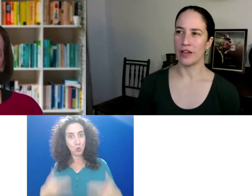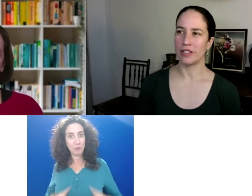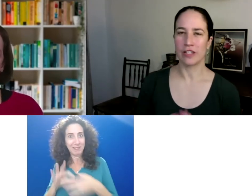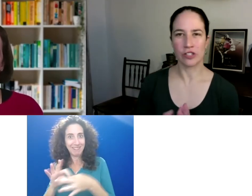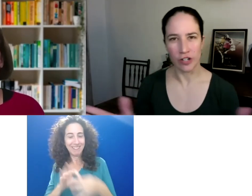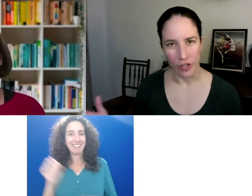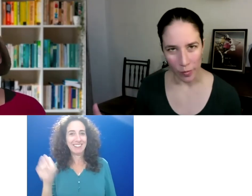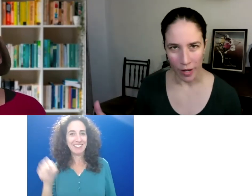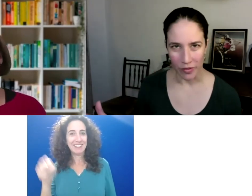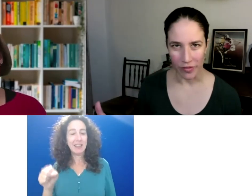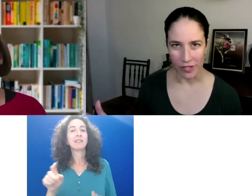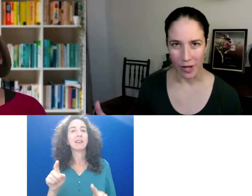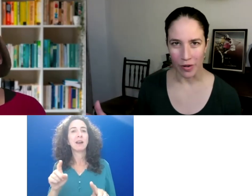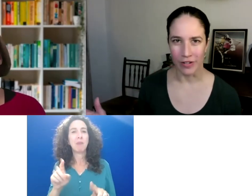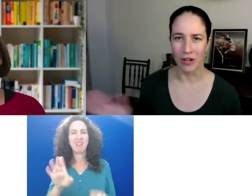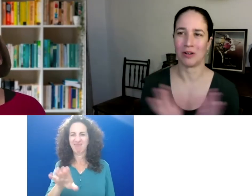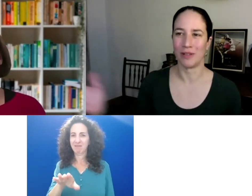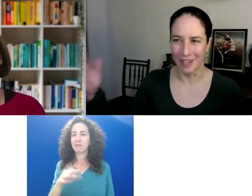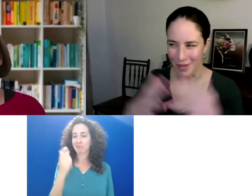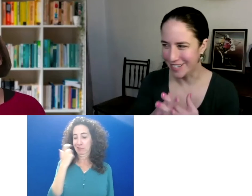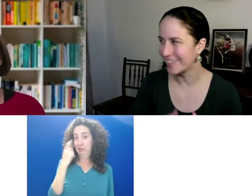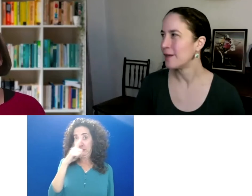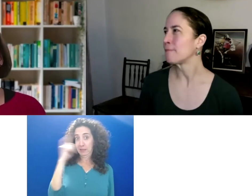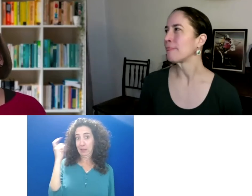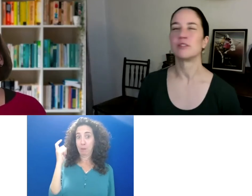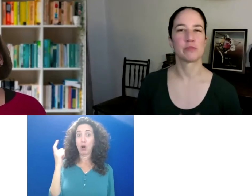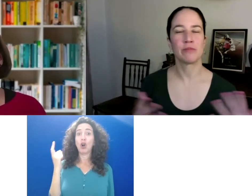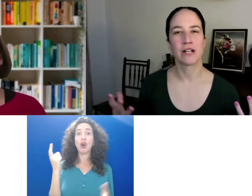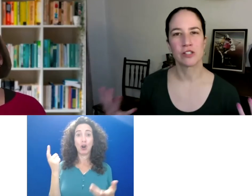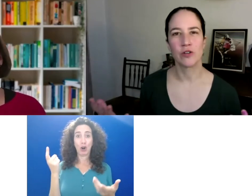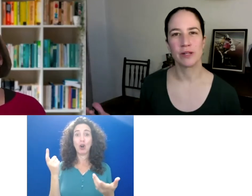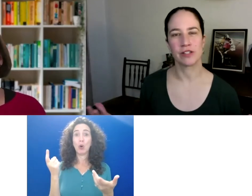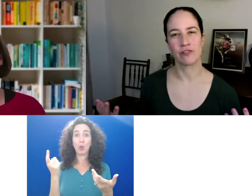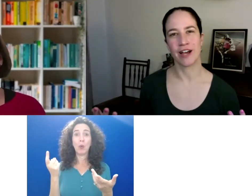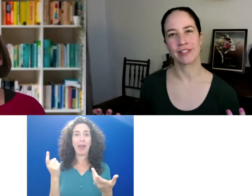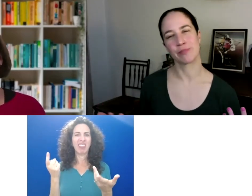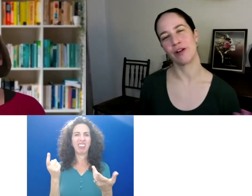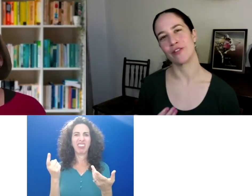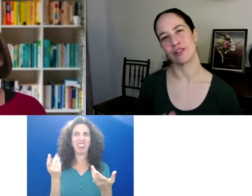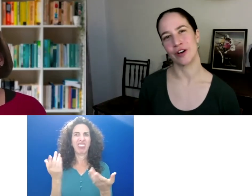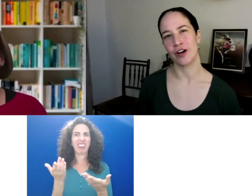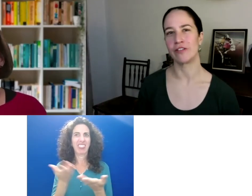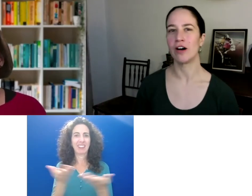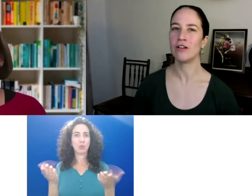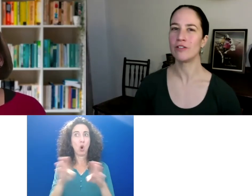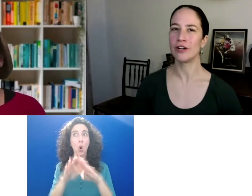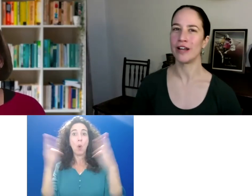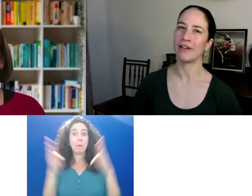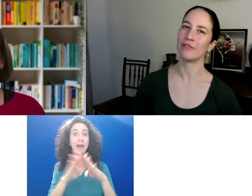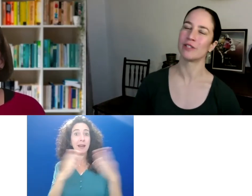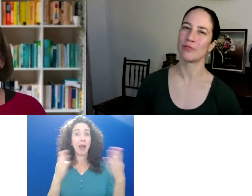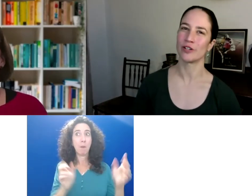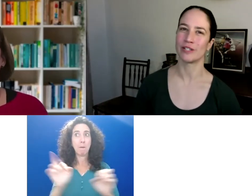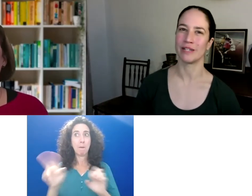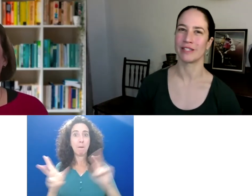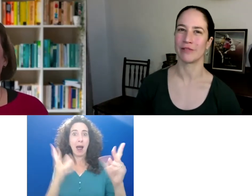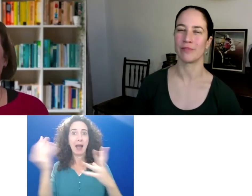thing as things started to open up over the summer was just people got so busy so fast, despite all their talk of, oh, you know, now